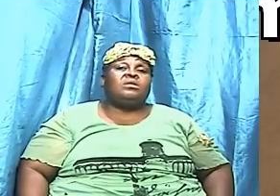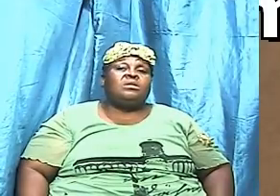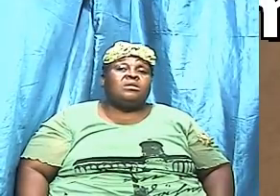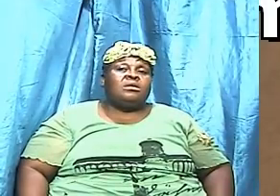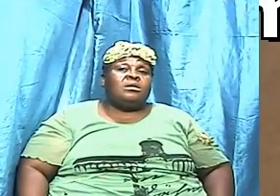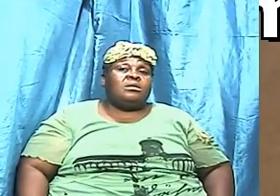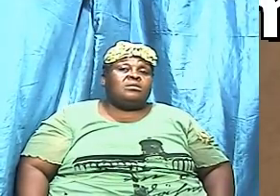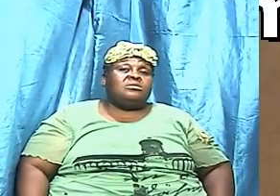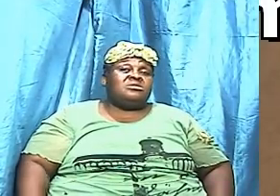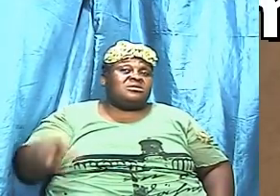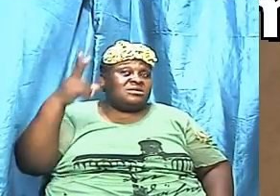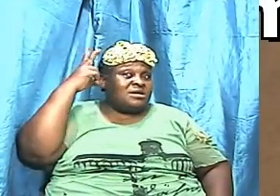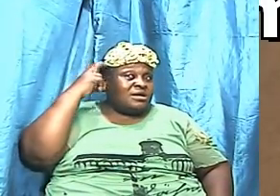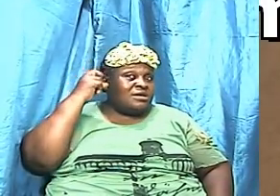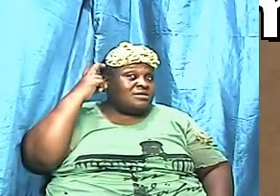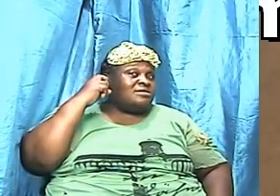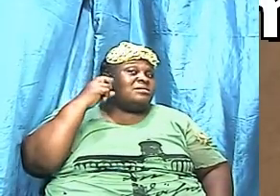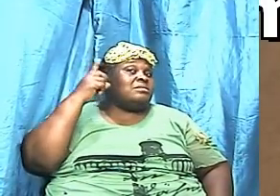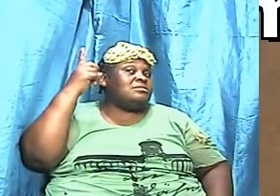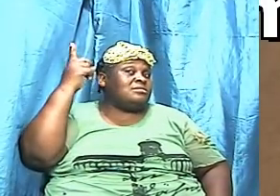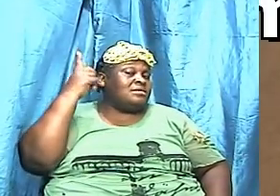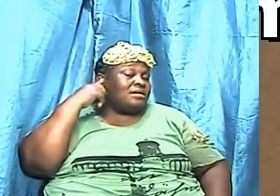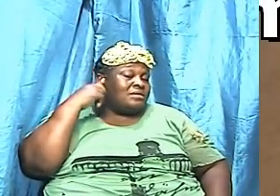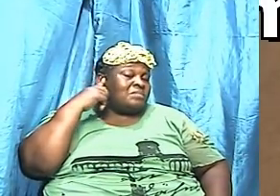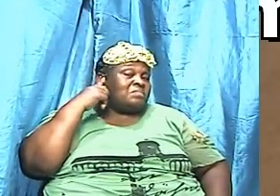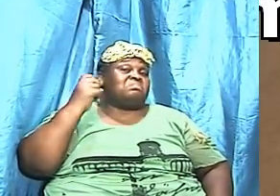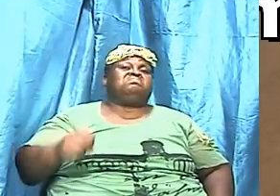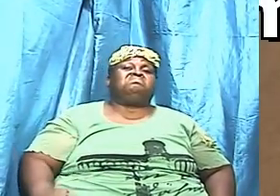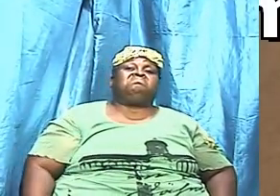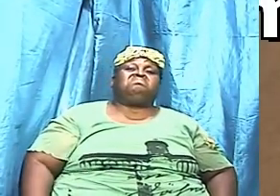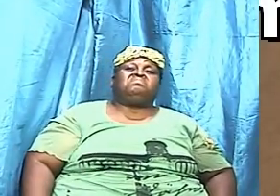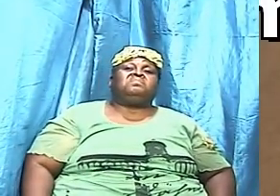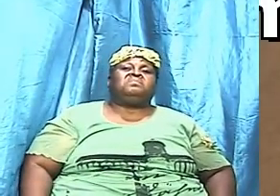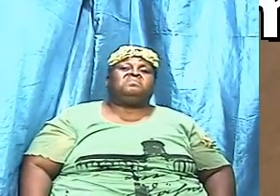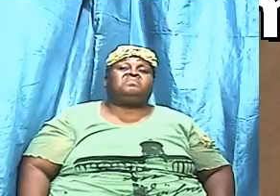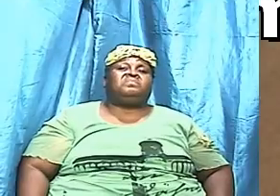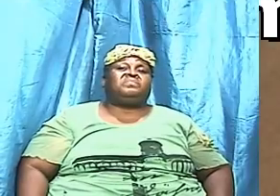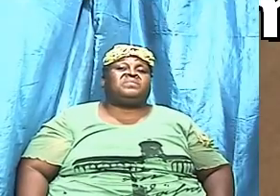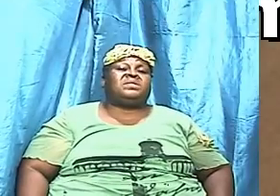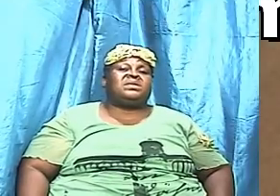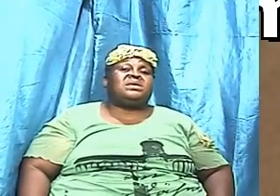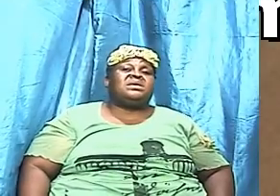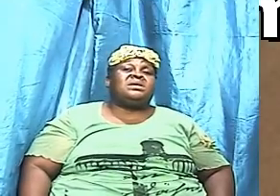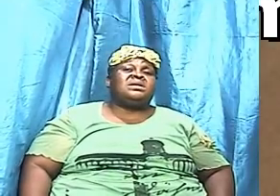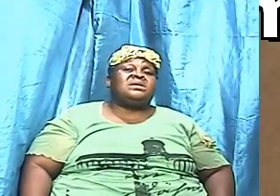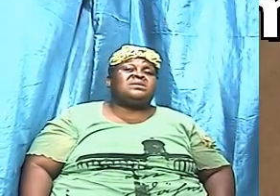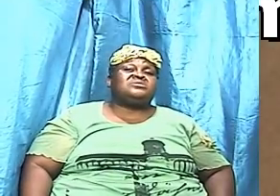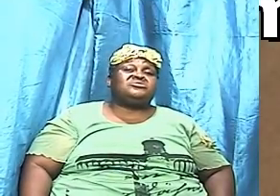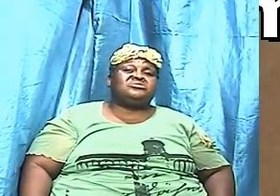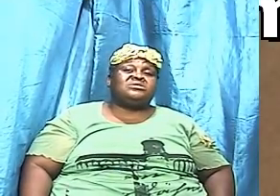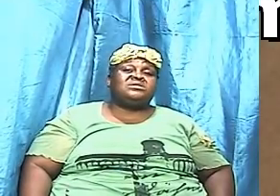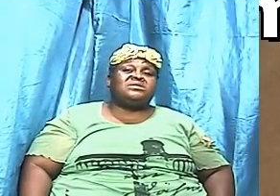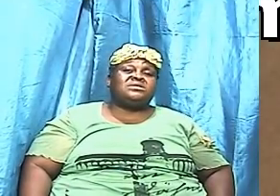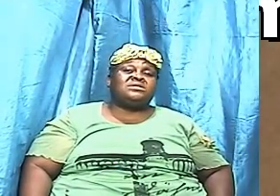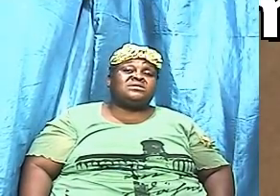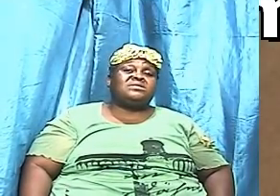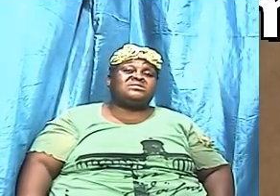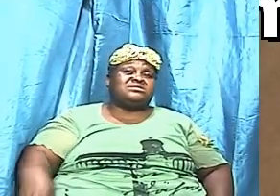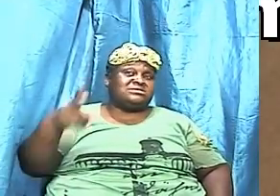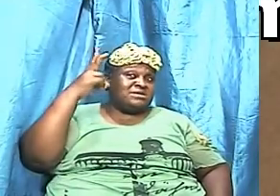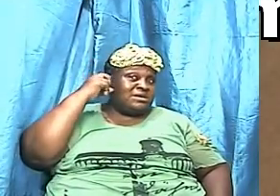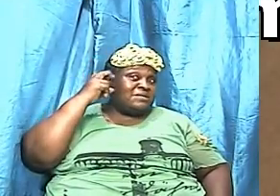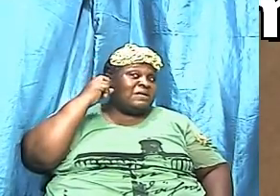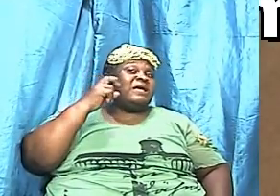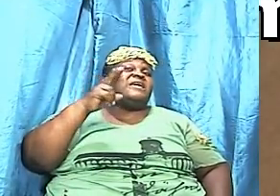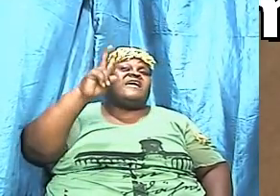ears of the adversary he needed that particular two edged sword